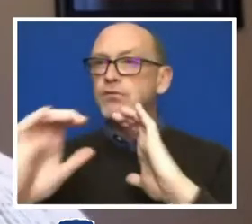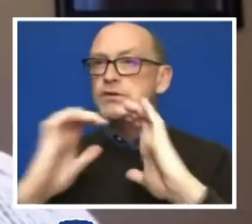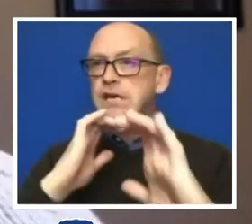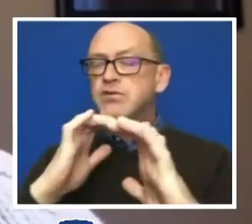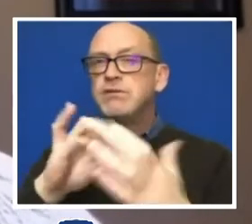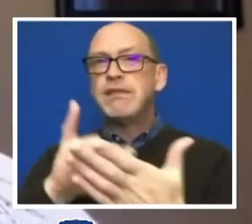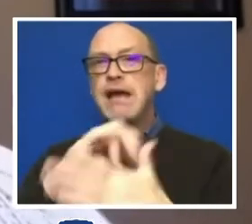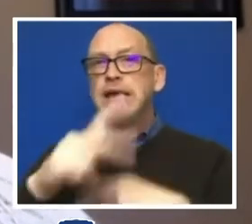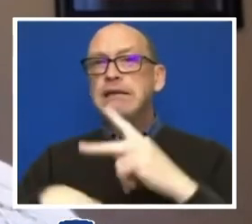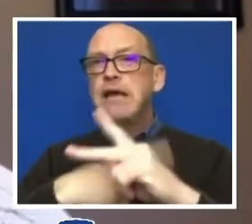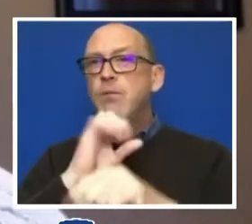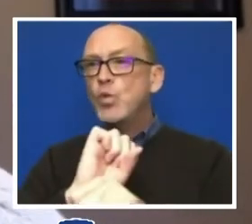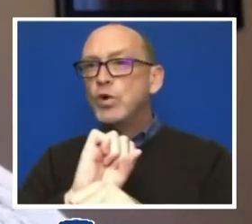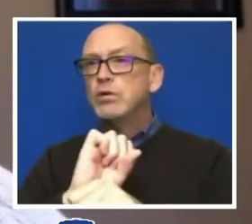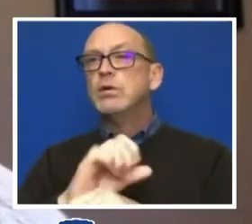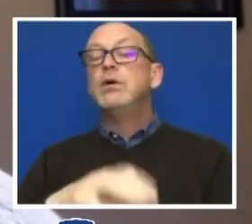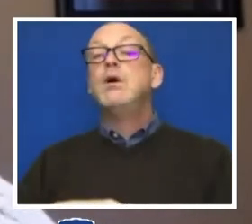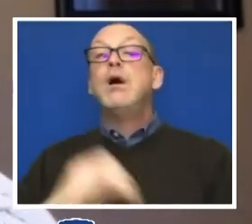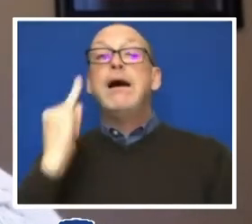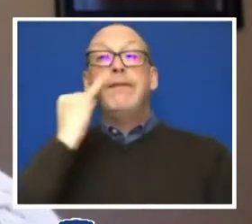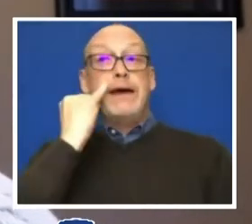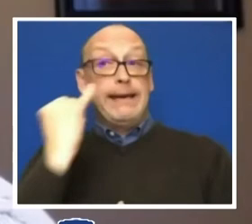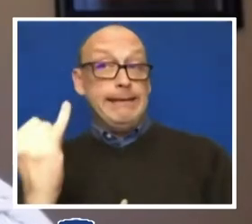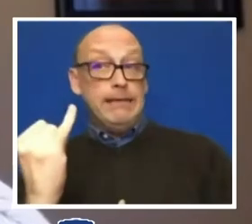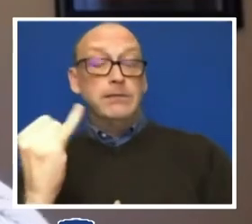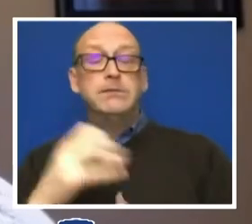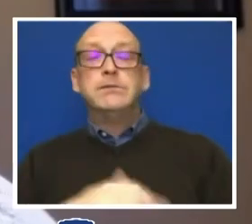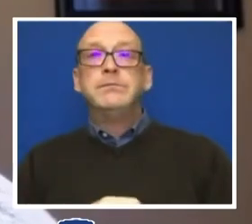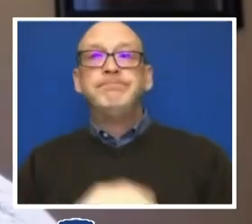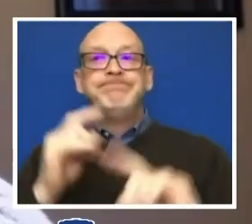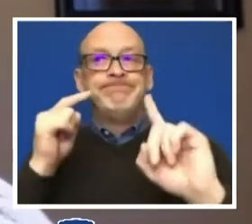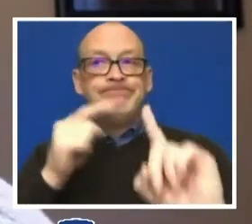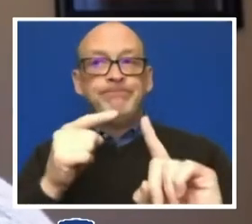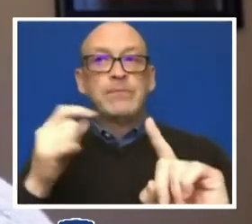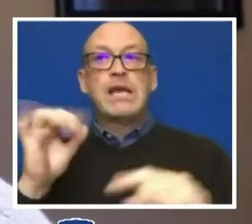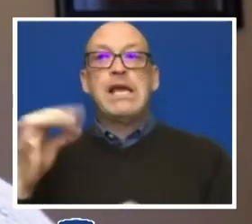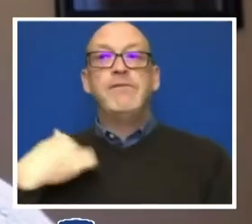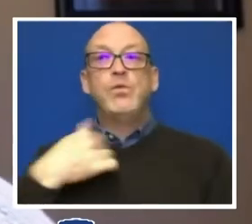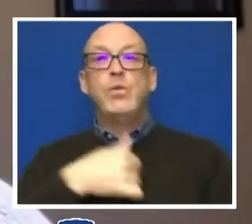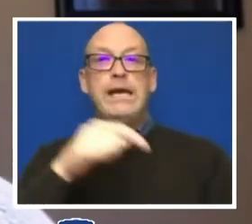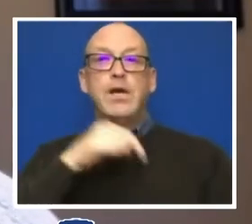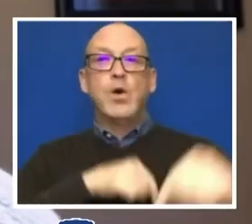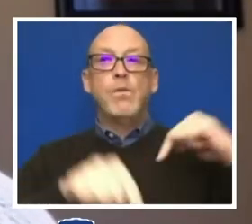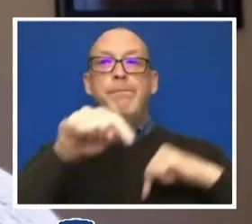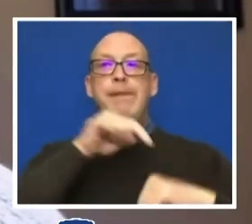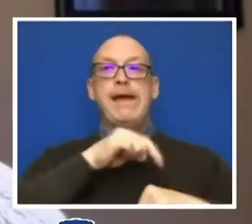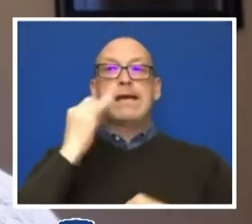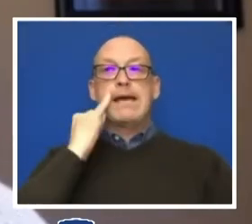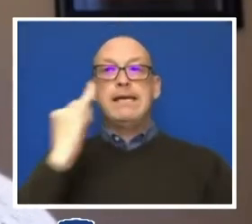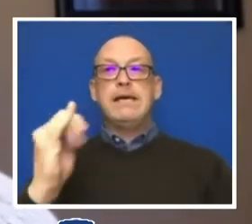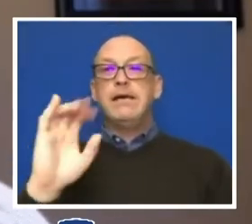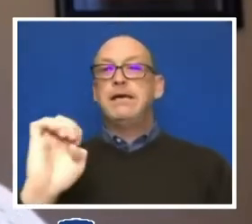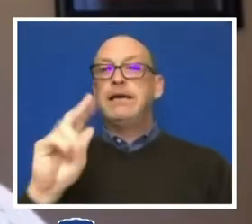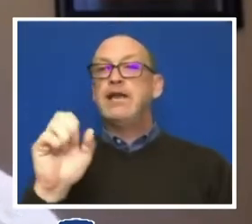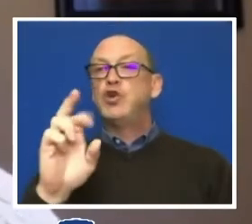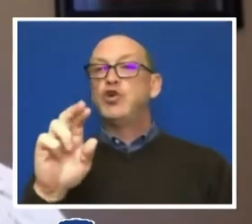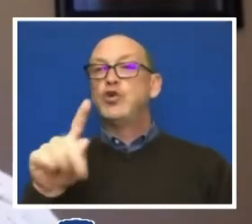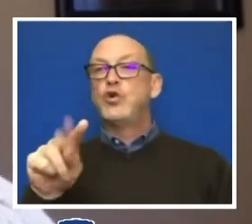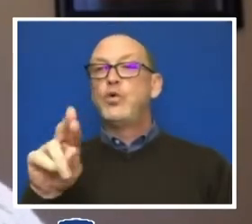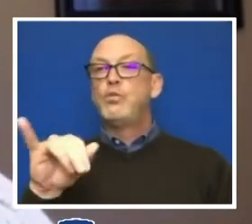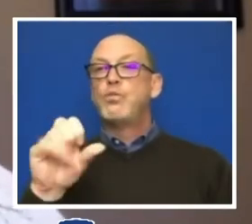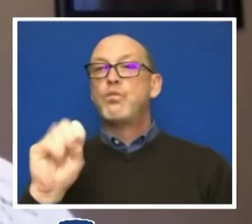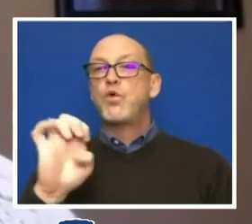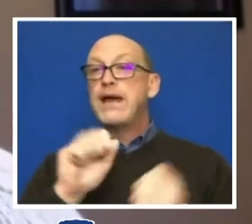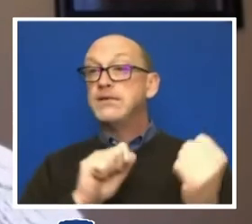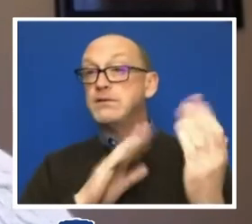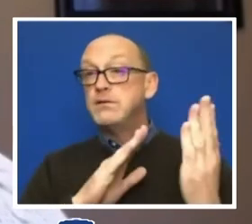so the idea would be to the point, if we go back to this notion of an enterprise approach of networking and